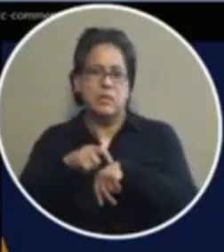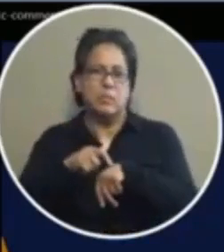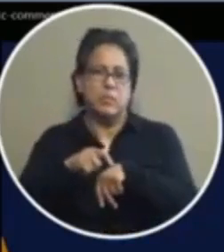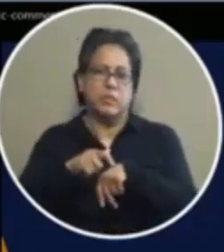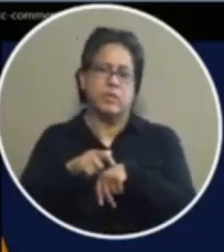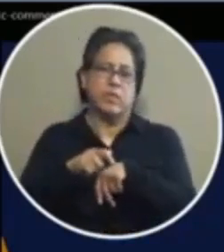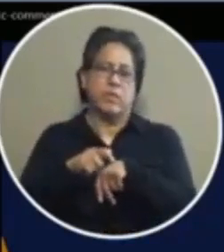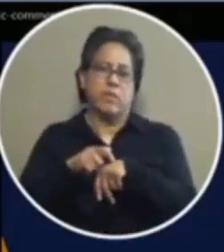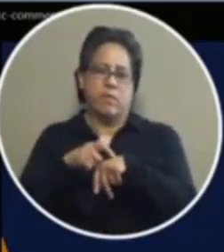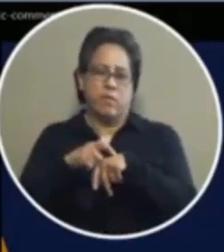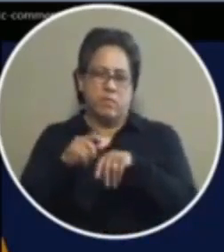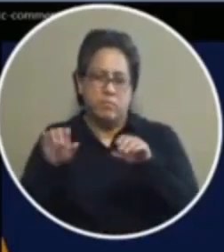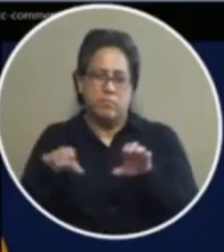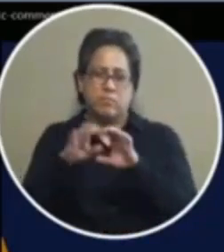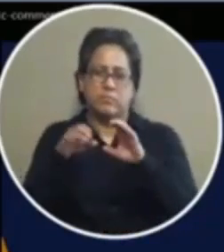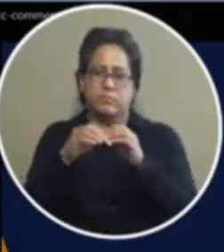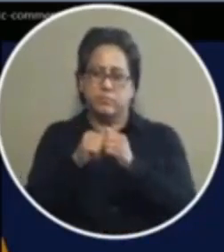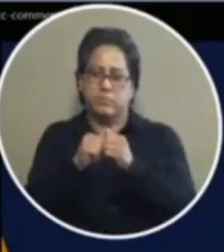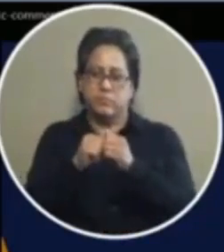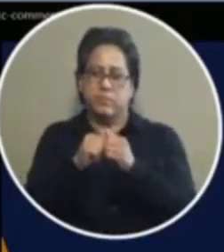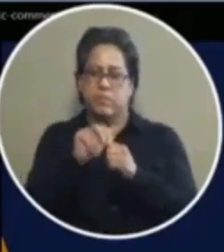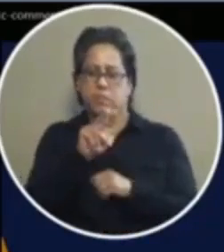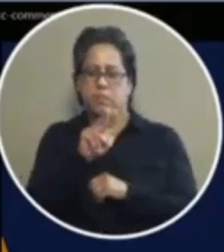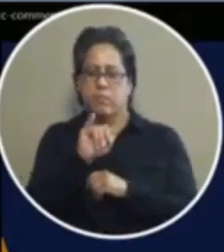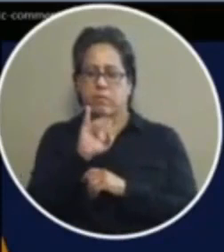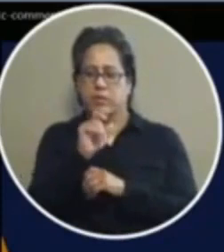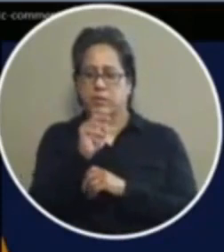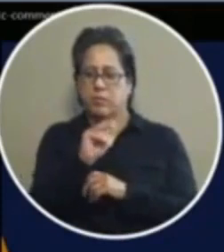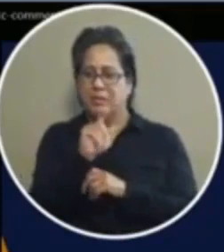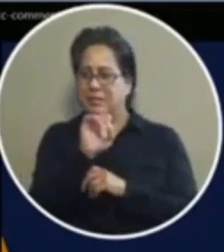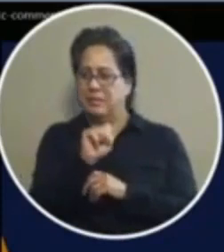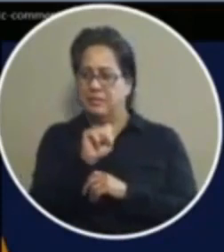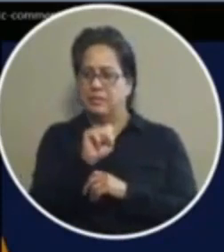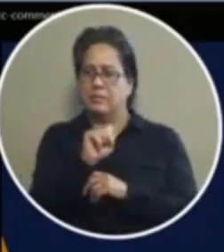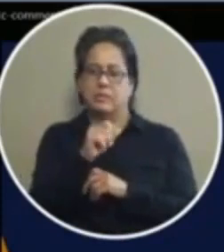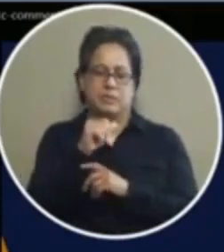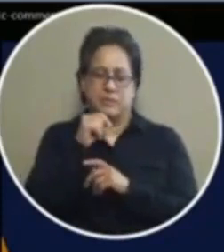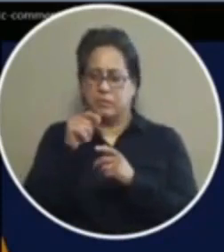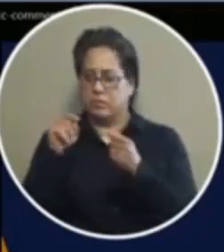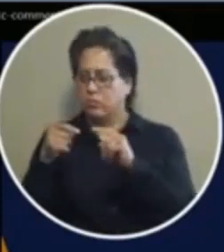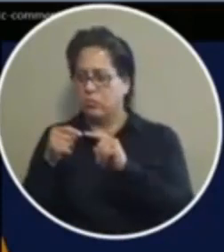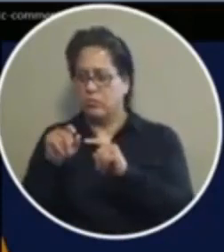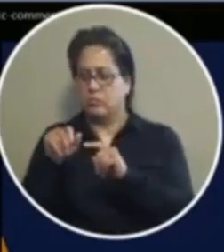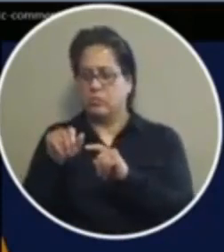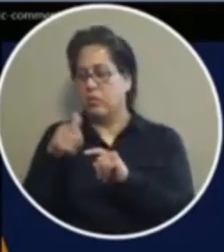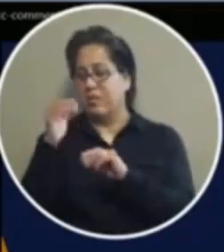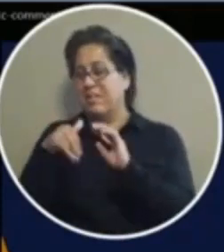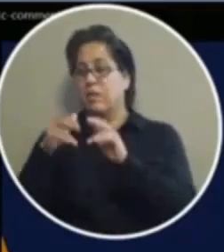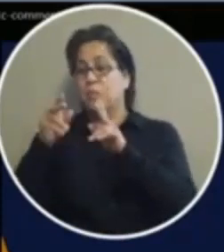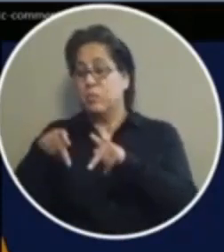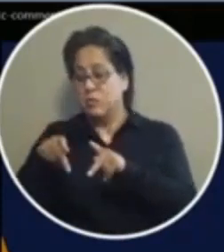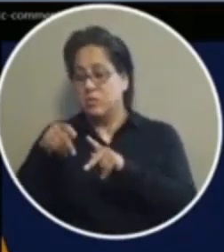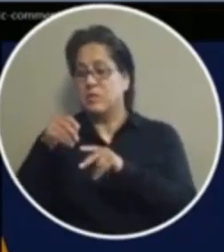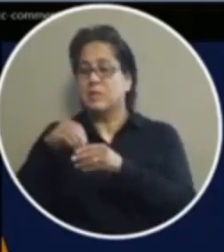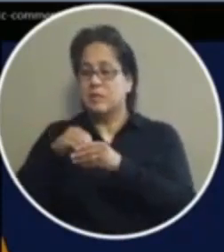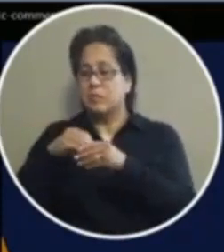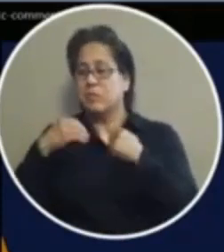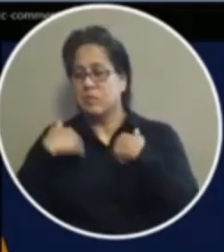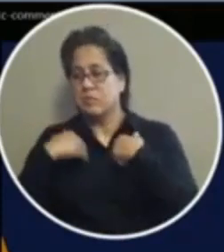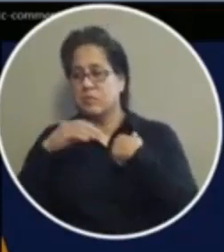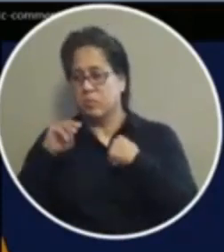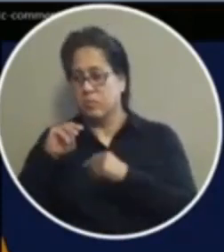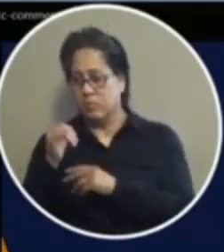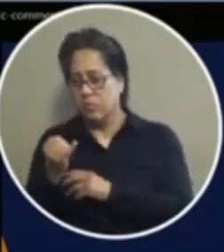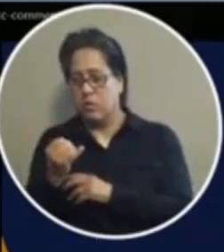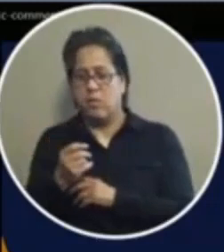dealing with a victimless crime like it doesn't hurt anyone outside of the person that is in possession of the marijuana